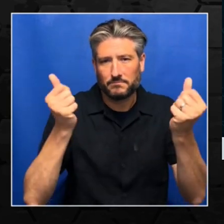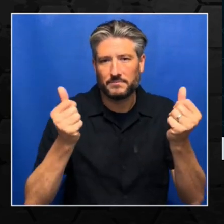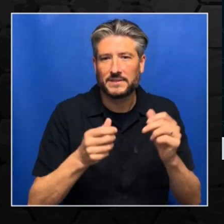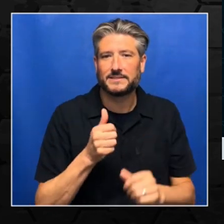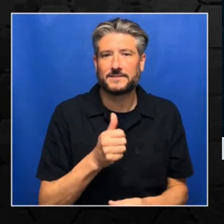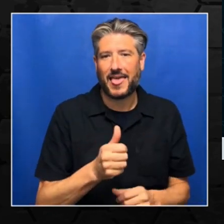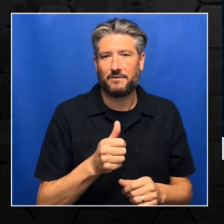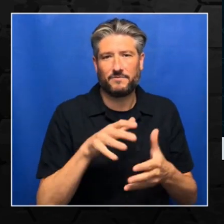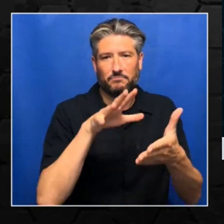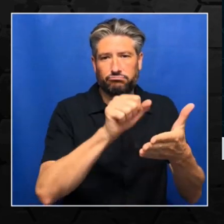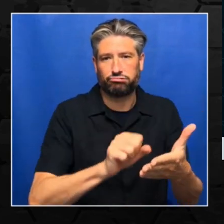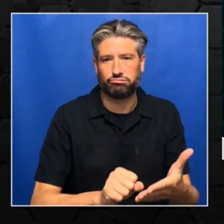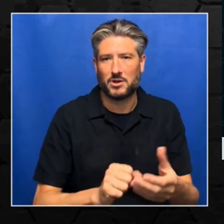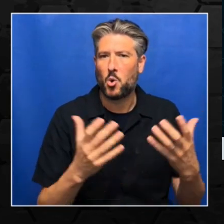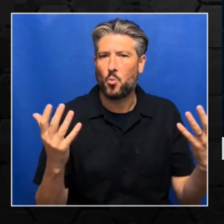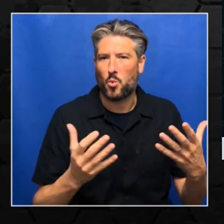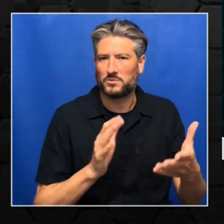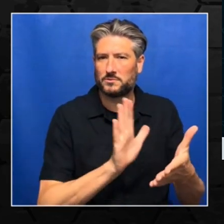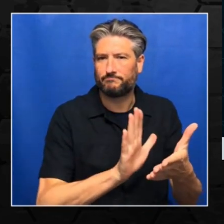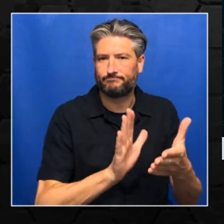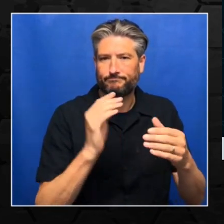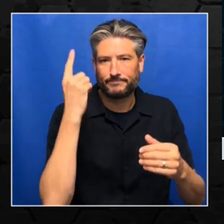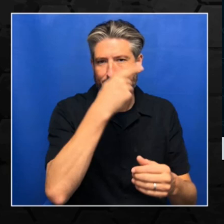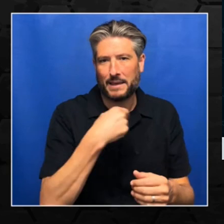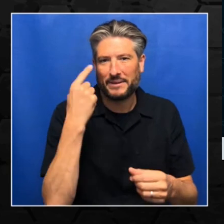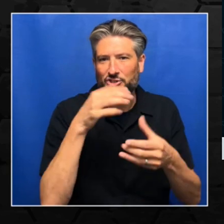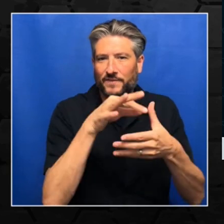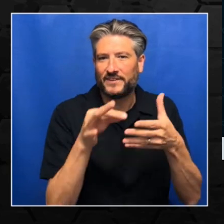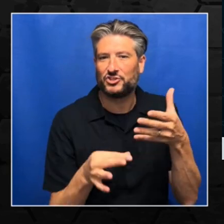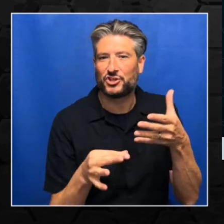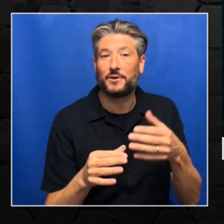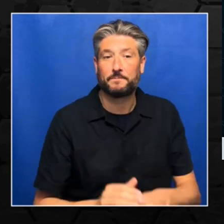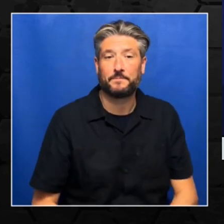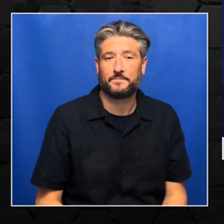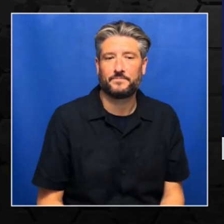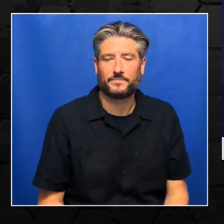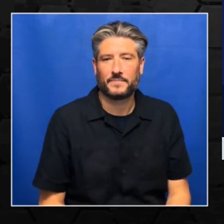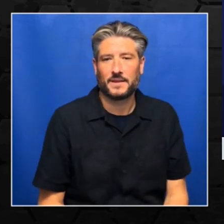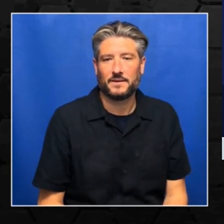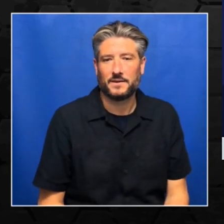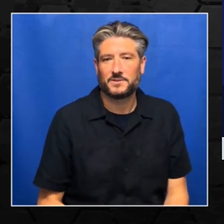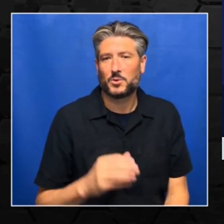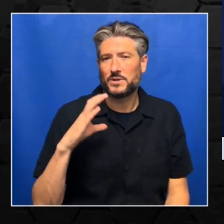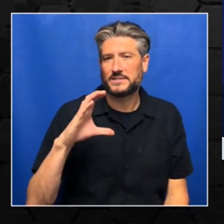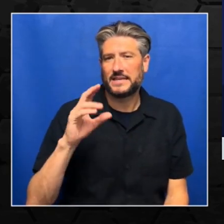data. So the next modules are going to contain those things. So I would.